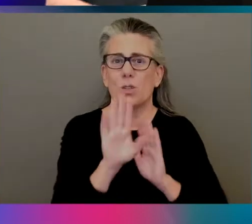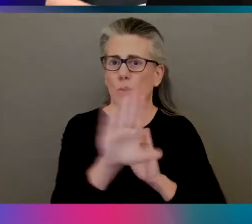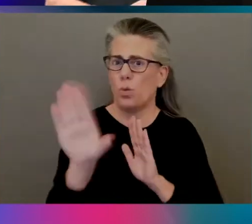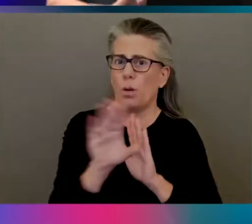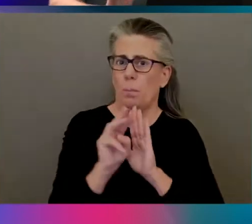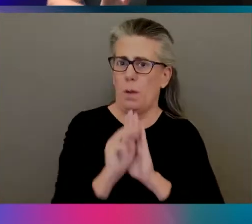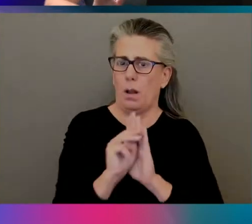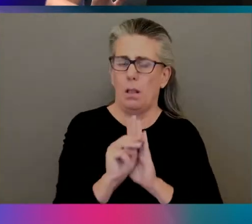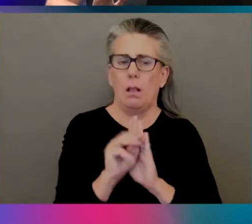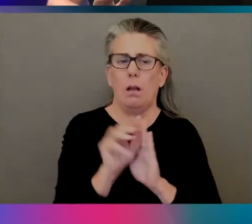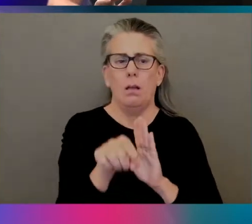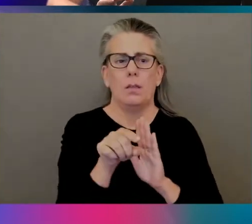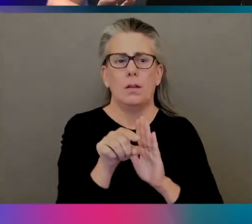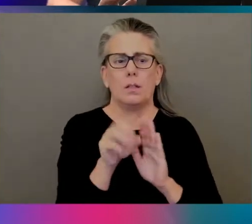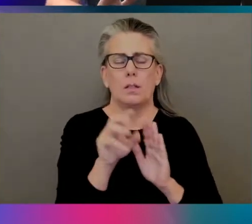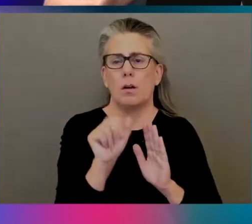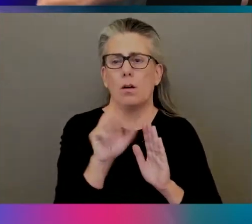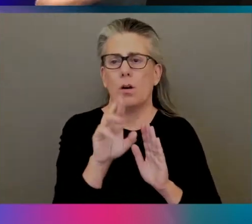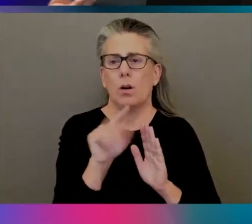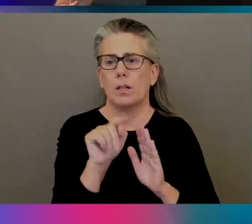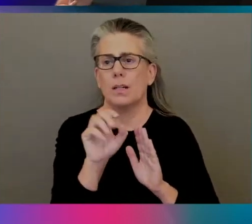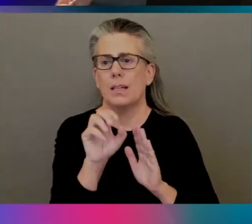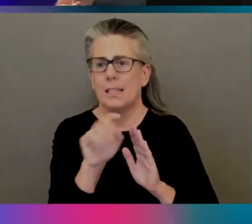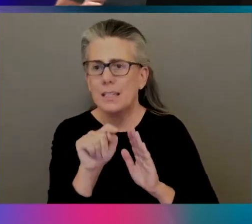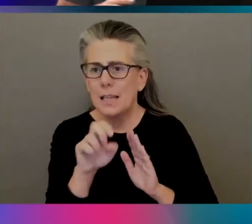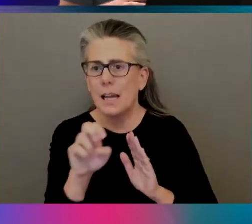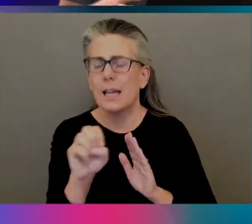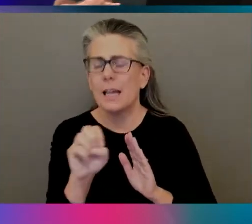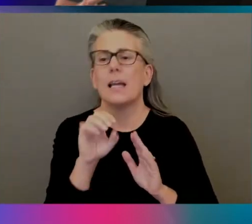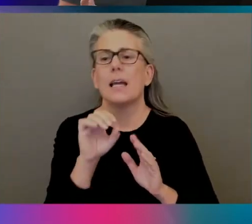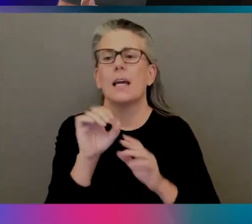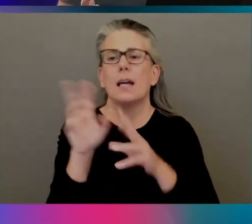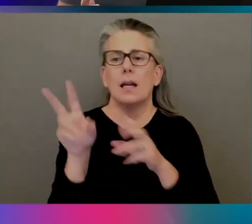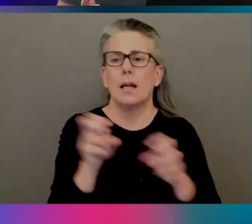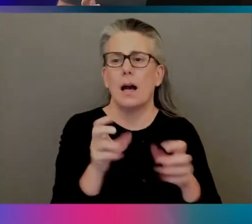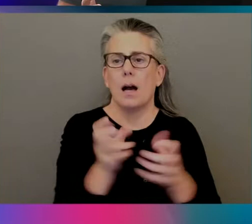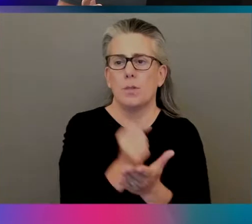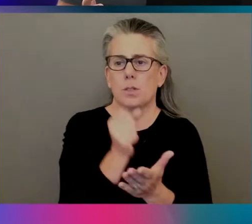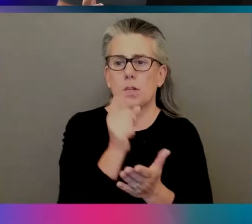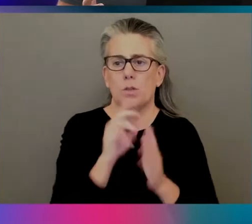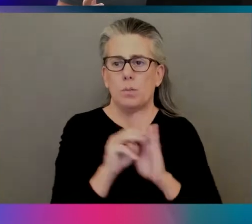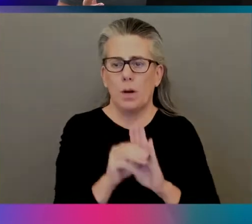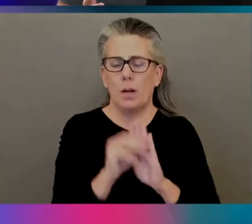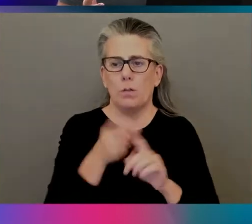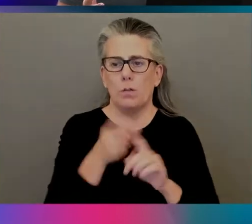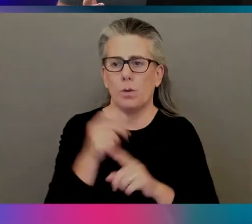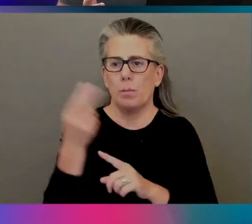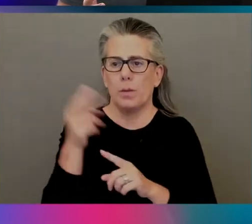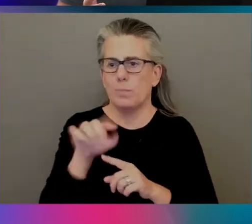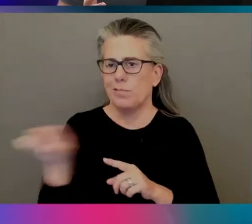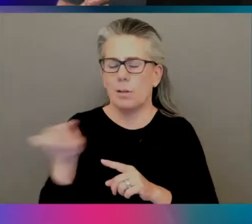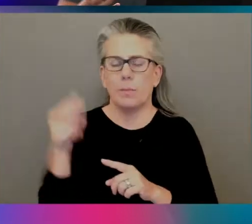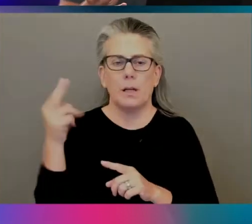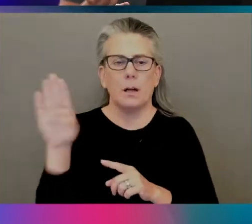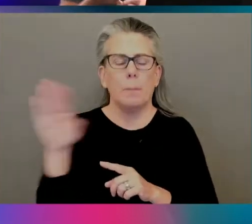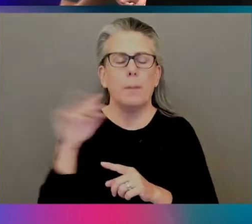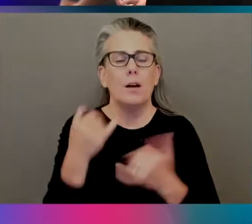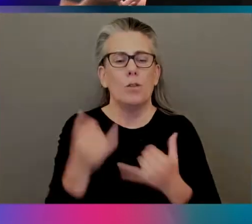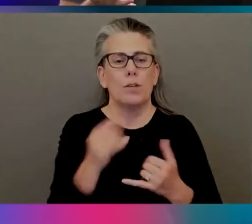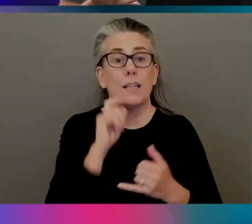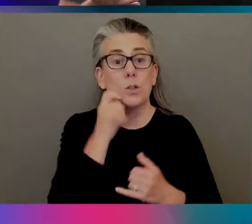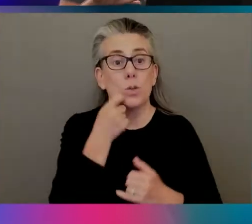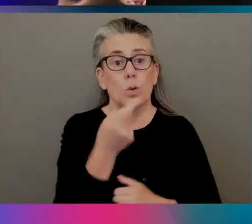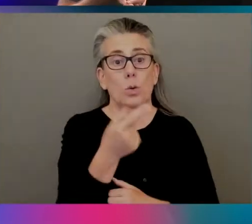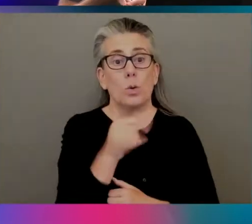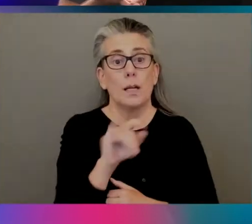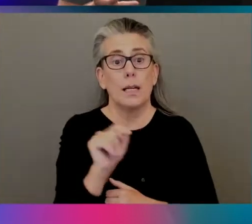arbitrary image stylization model. This comes straight off of TensorFlow Hub. For people who don't know, there's kind of a cool GitHub analog now with weights and